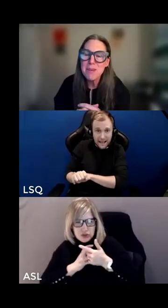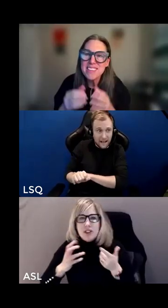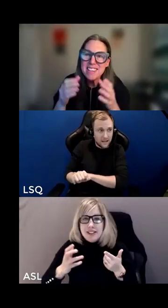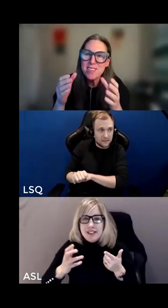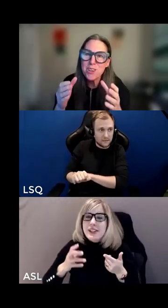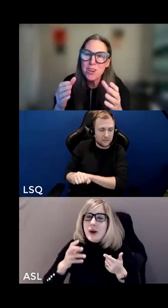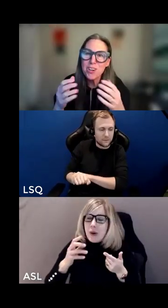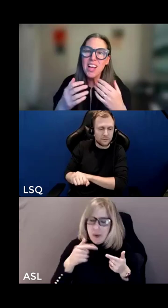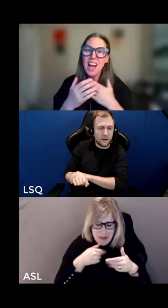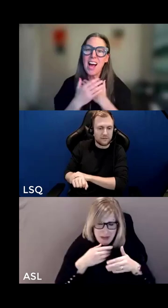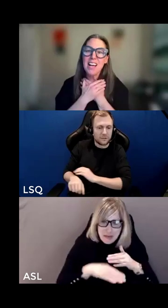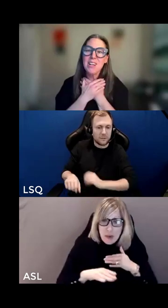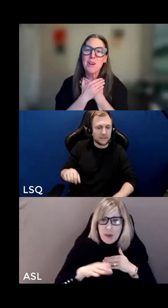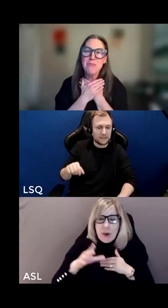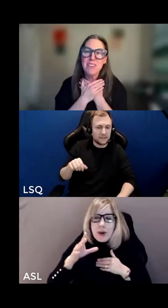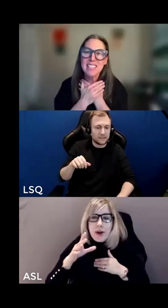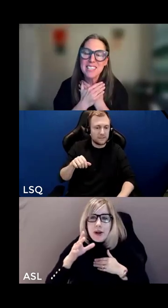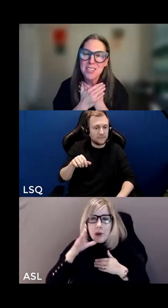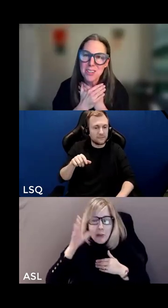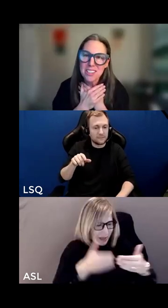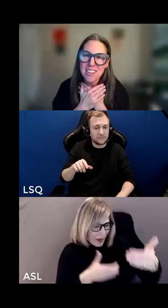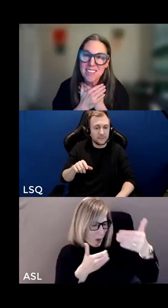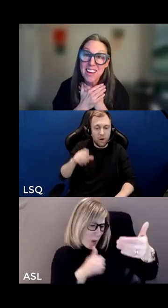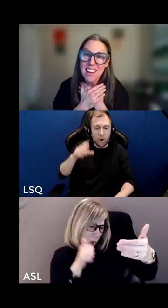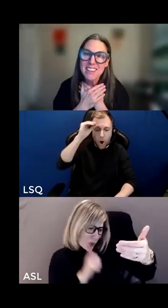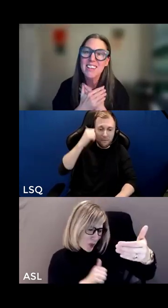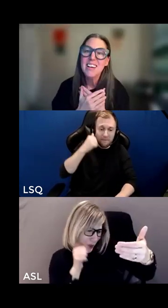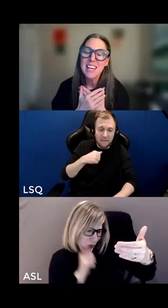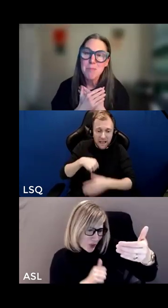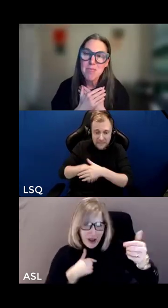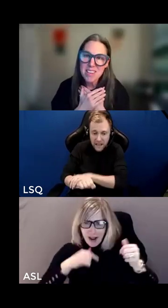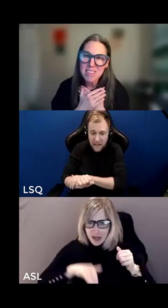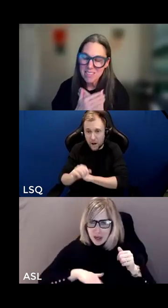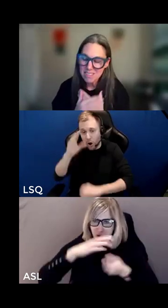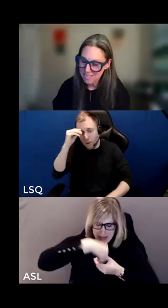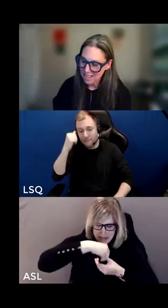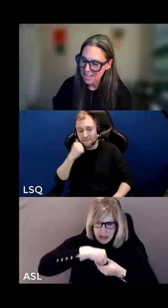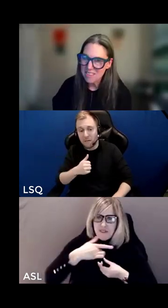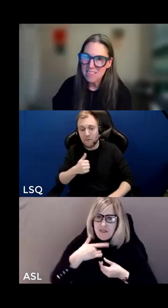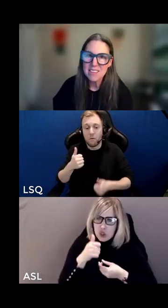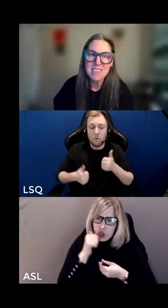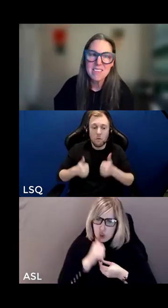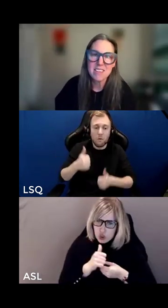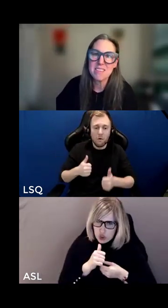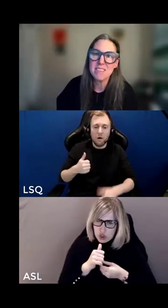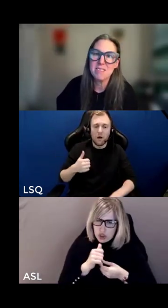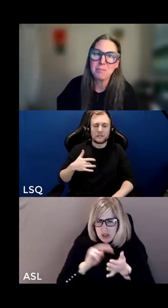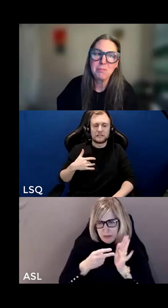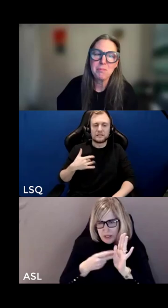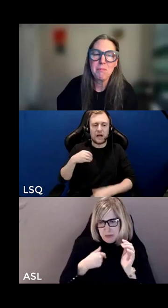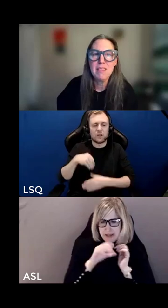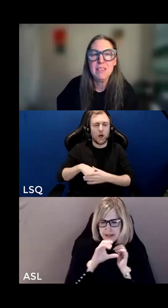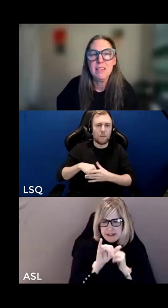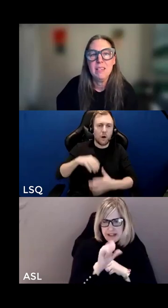as a babe they said it's a girl i grew up feeling like a girl inside i am cis cis cis